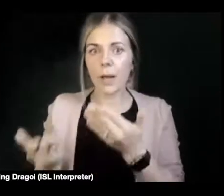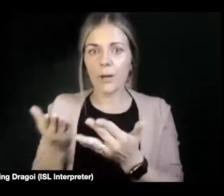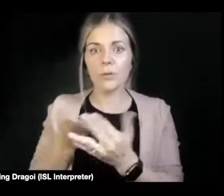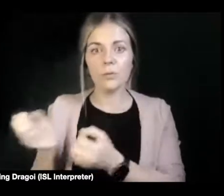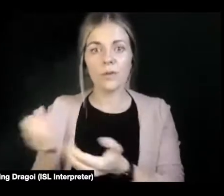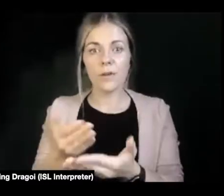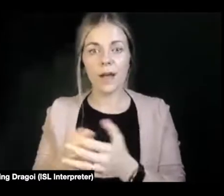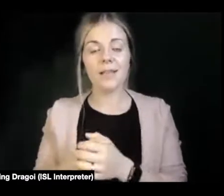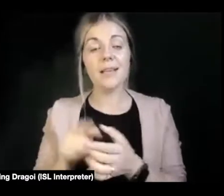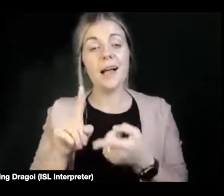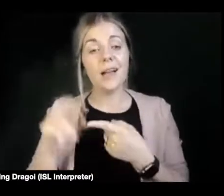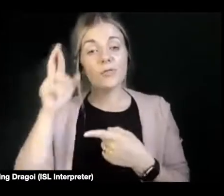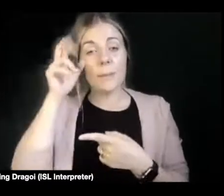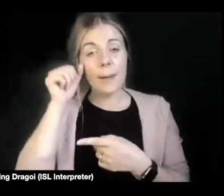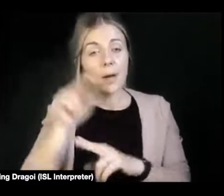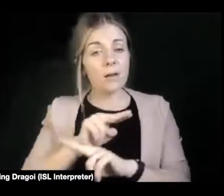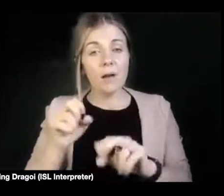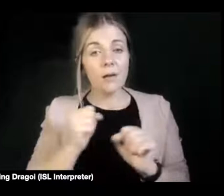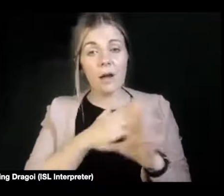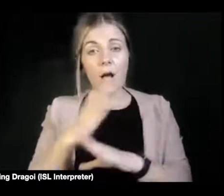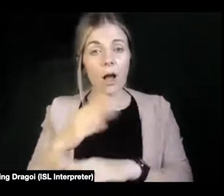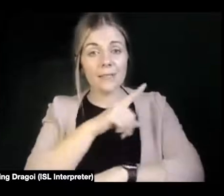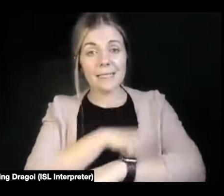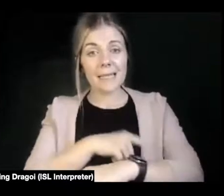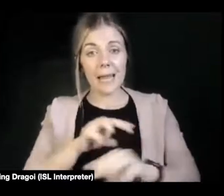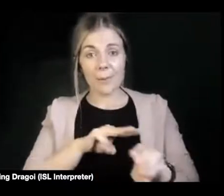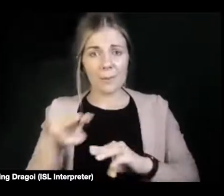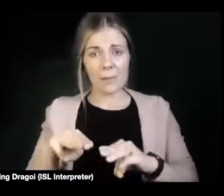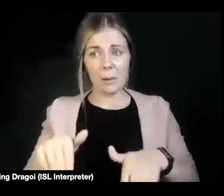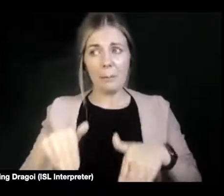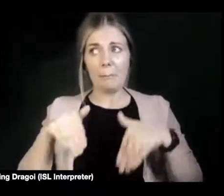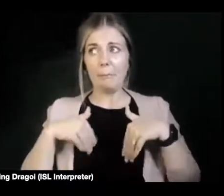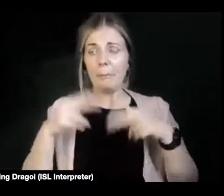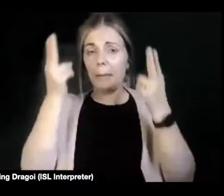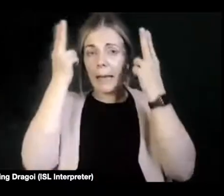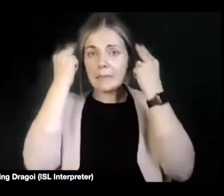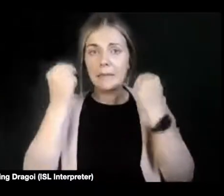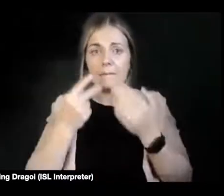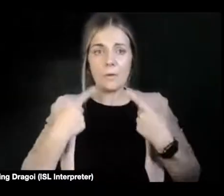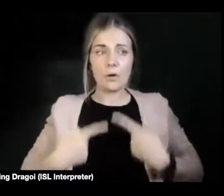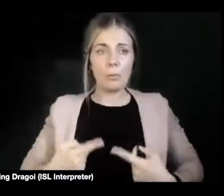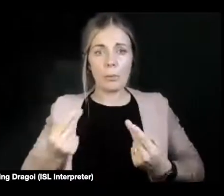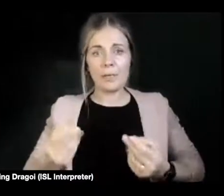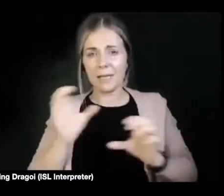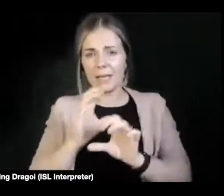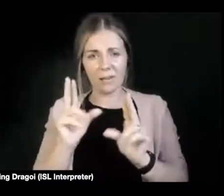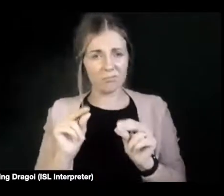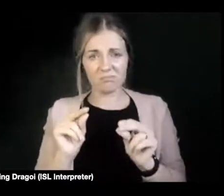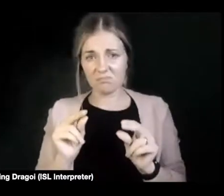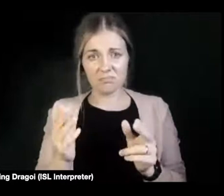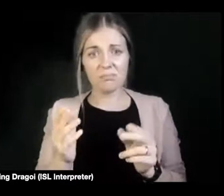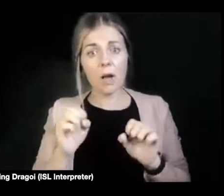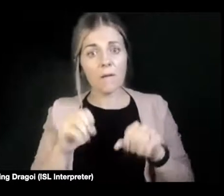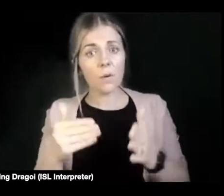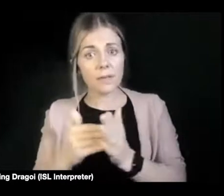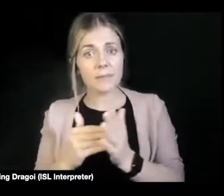And remember, not all disabled people are passive, vulnerable or in need of care. Of course, there are people who